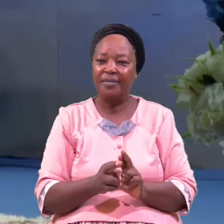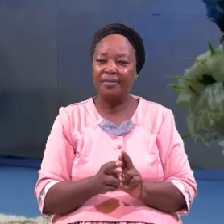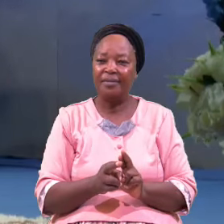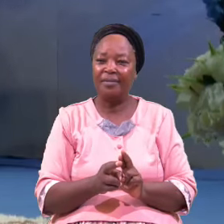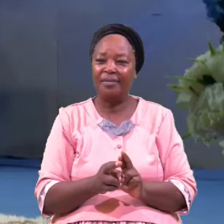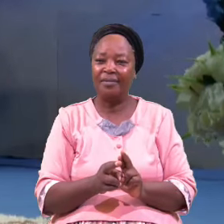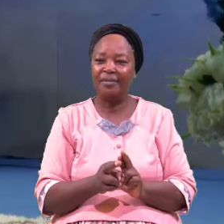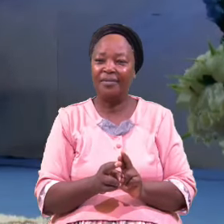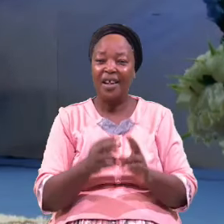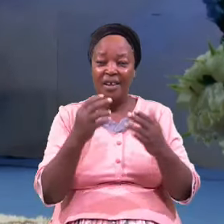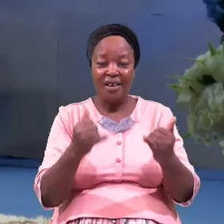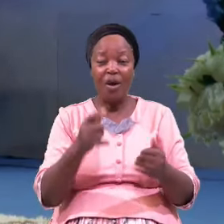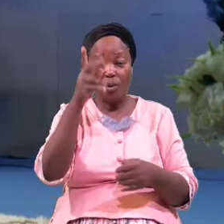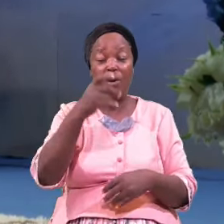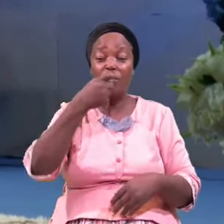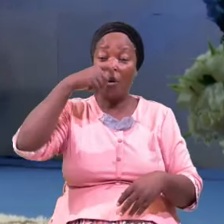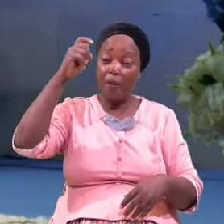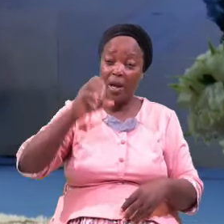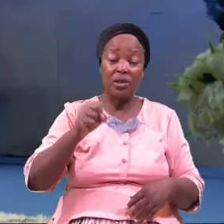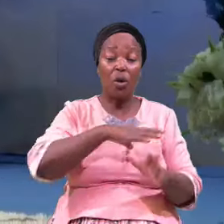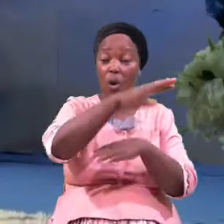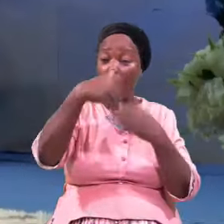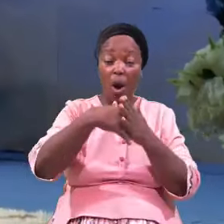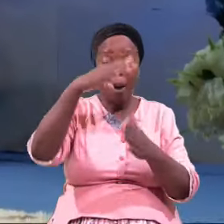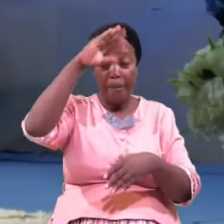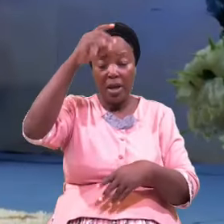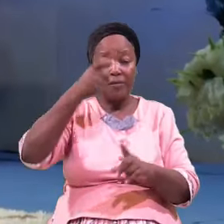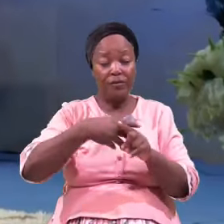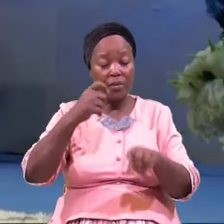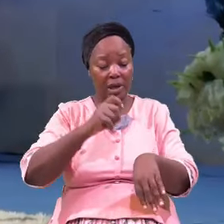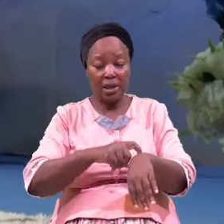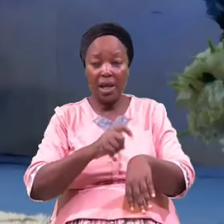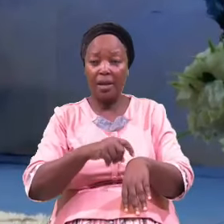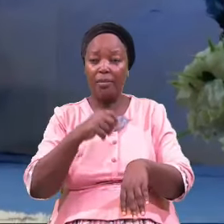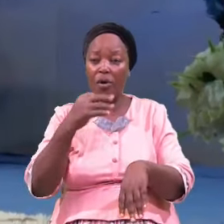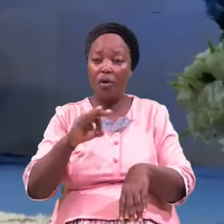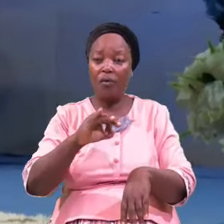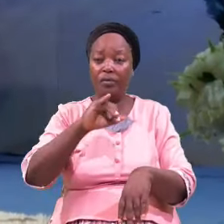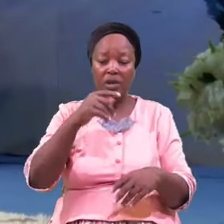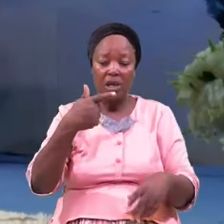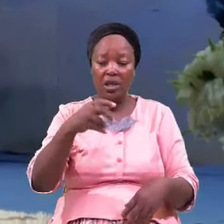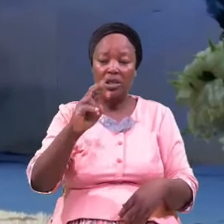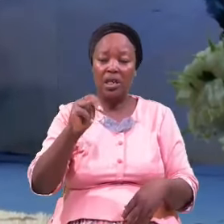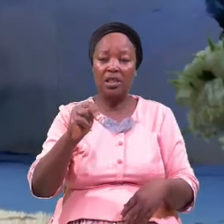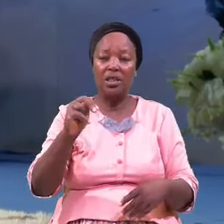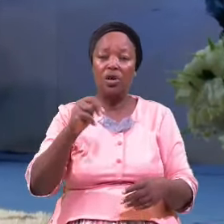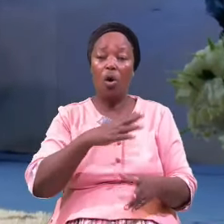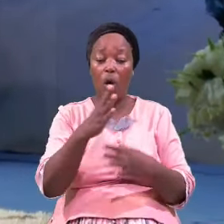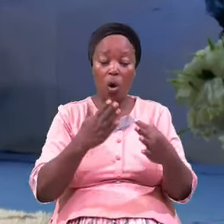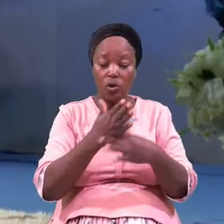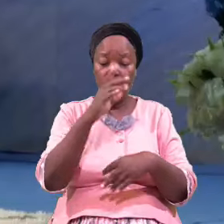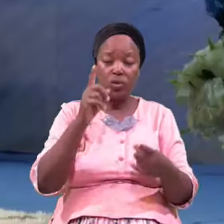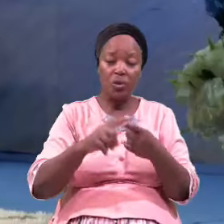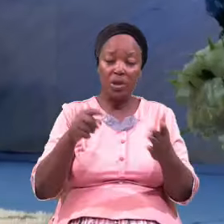God Commands All Men From The Time Of Genesis On To This Time